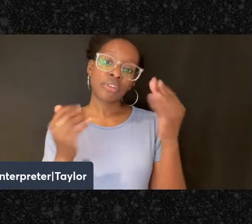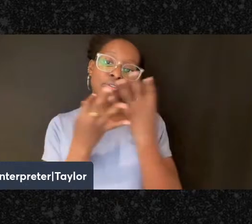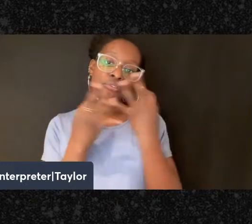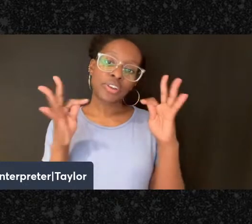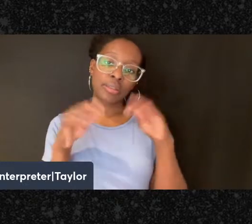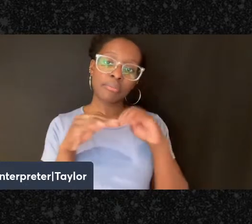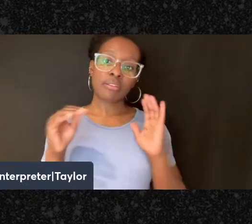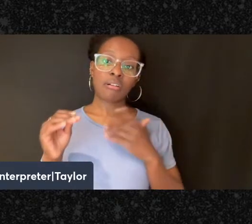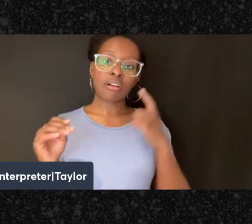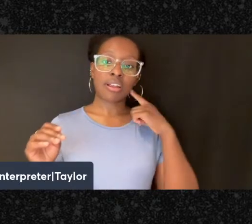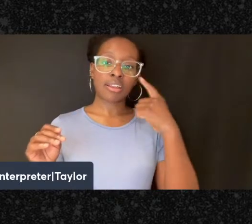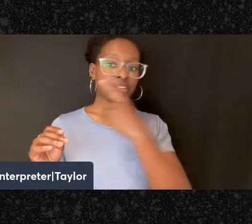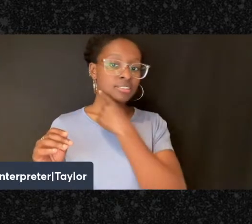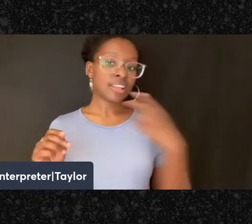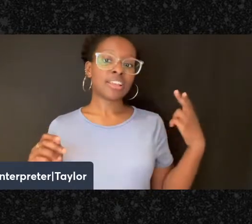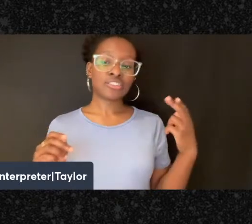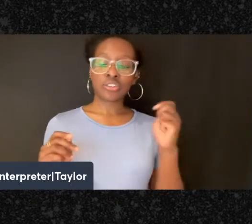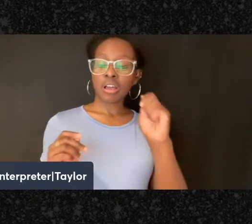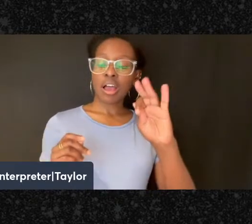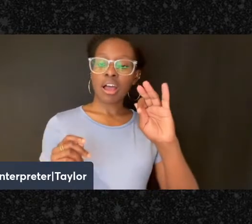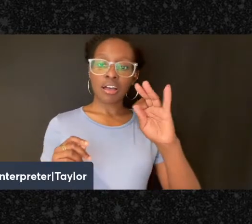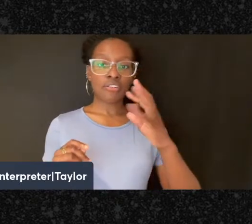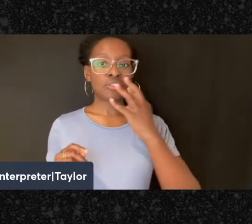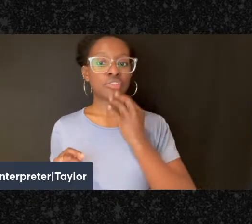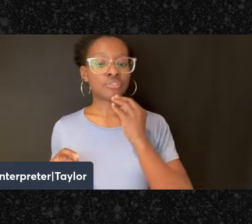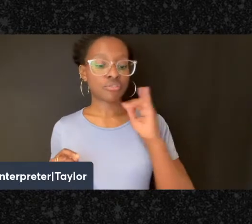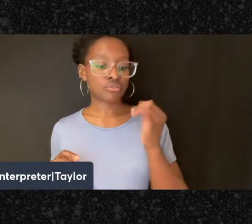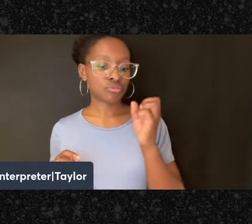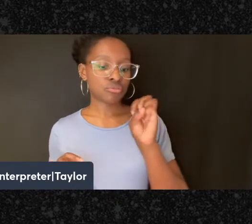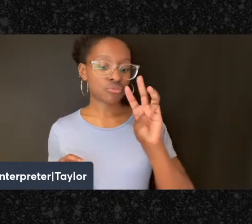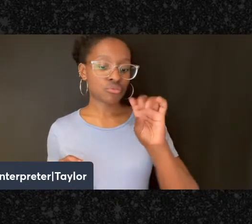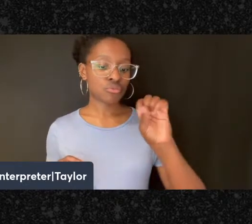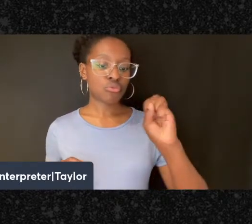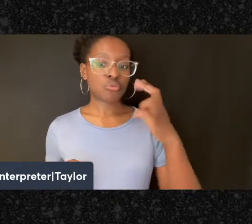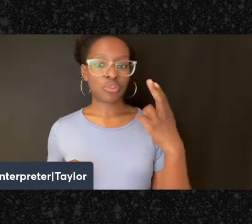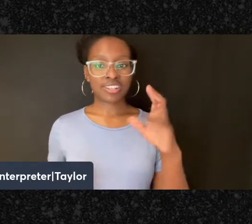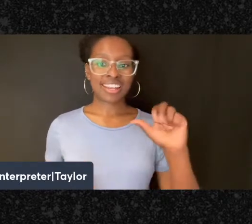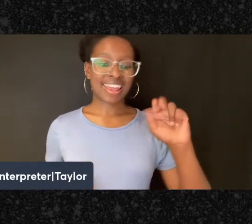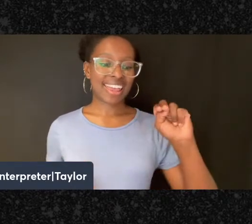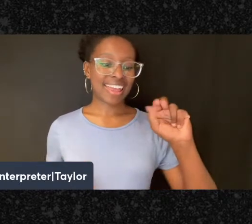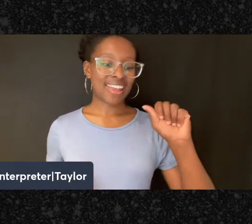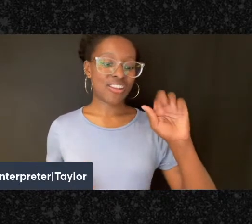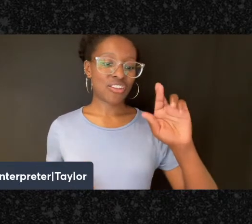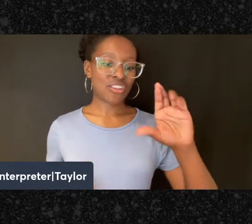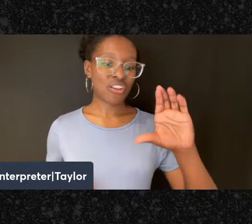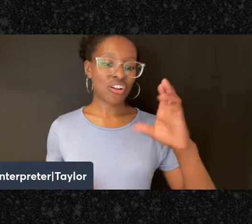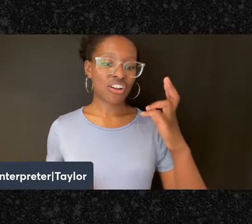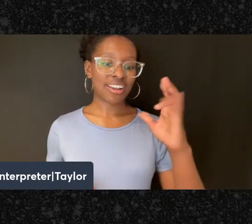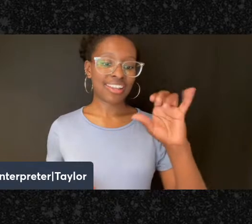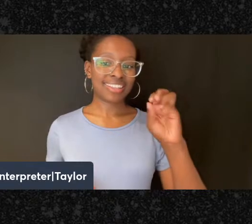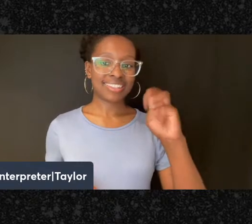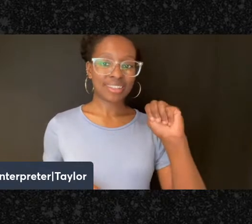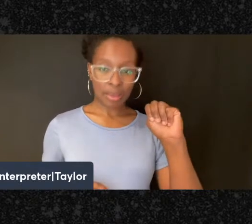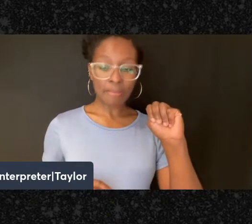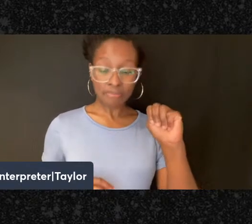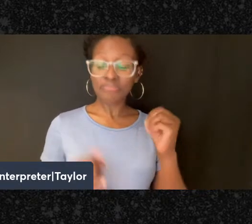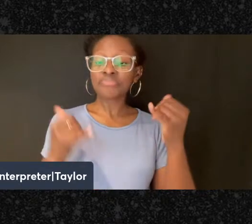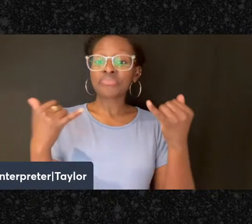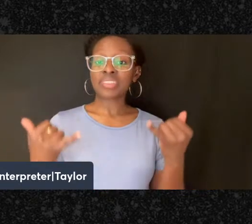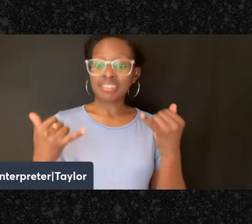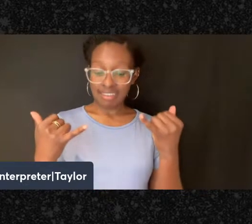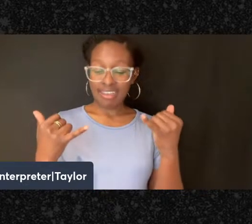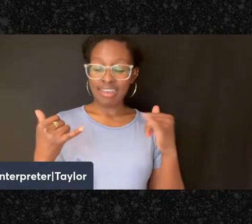Anarchism. Tonight's event is taking place online, but we are all physically located someplace,